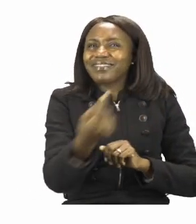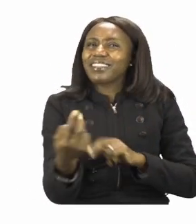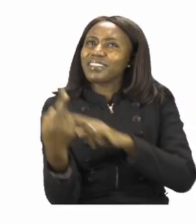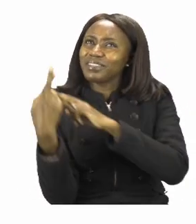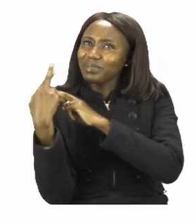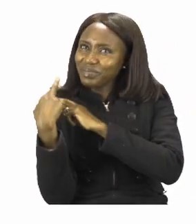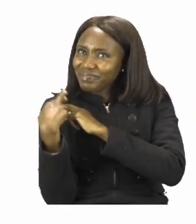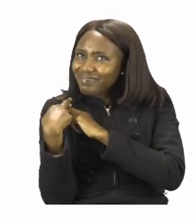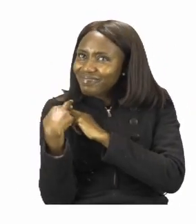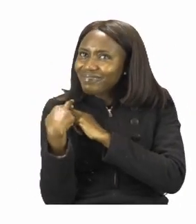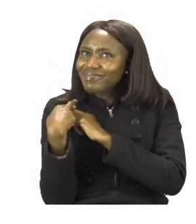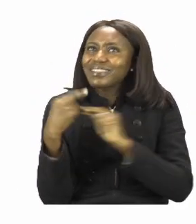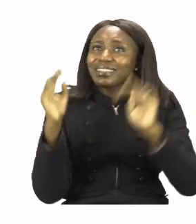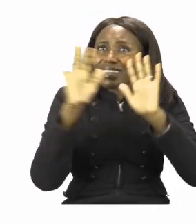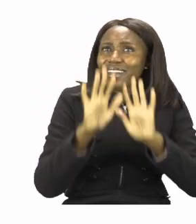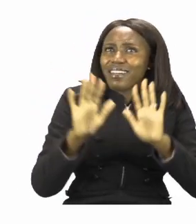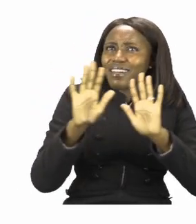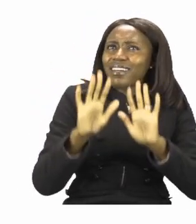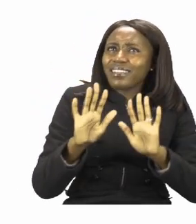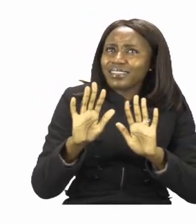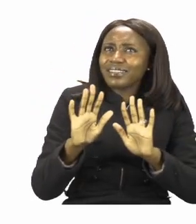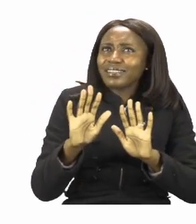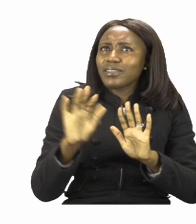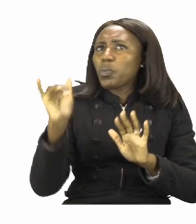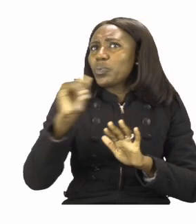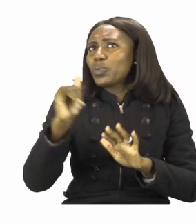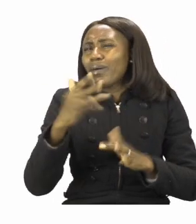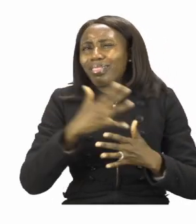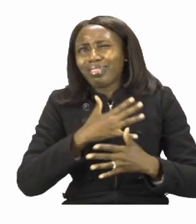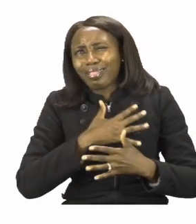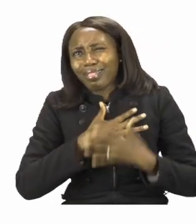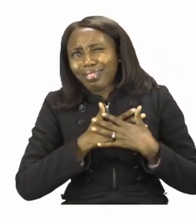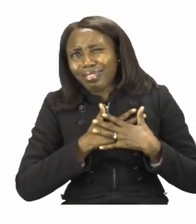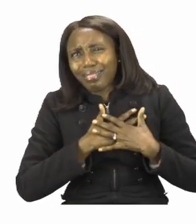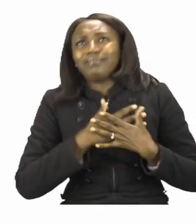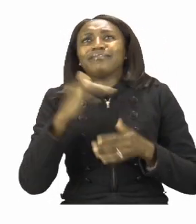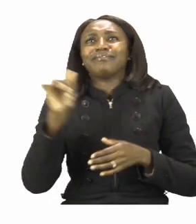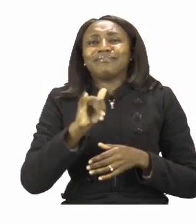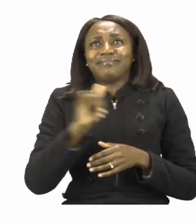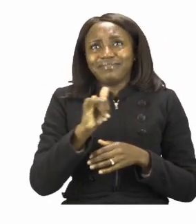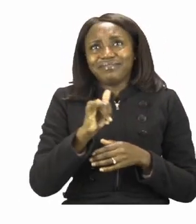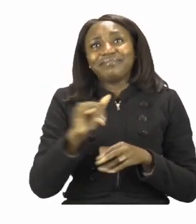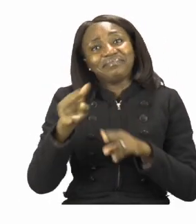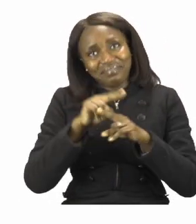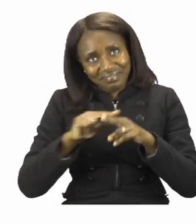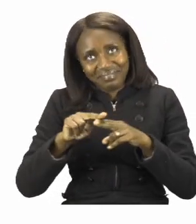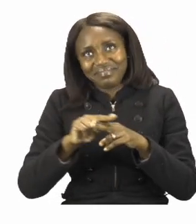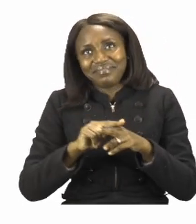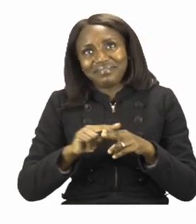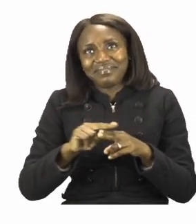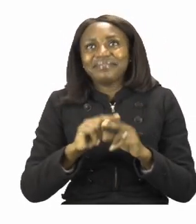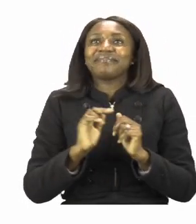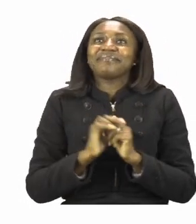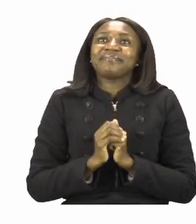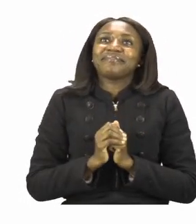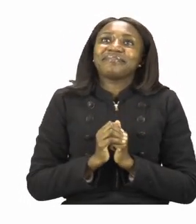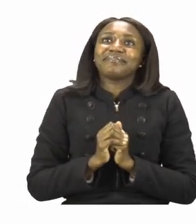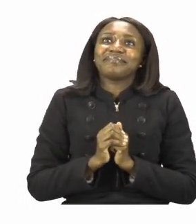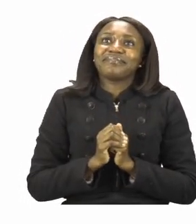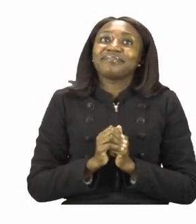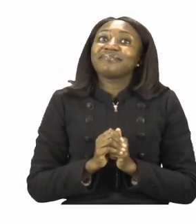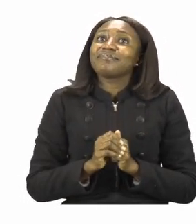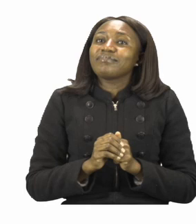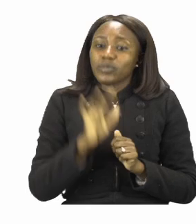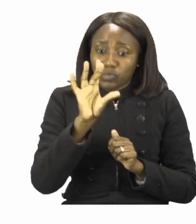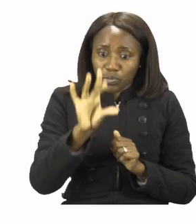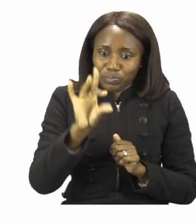pictures with our favourite colour. Yay! So you can pick your favourite